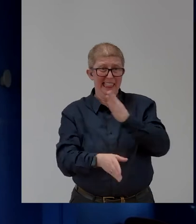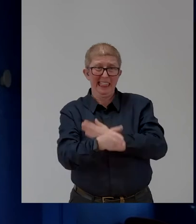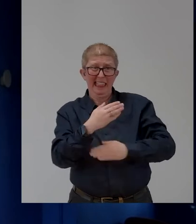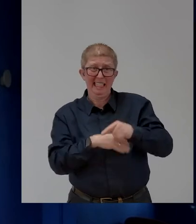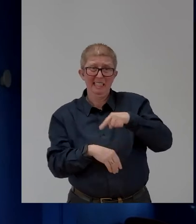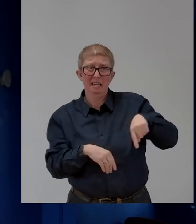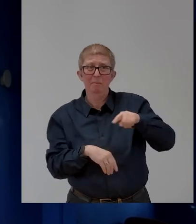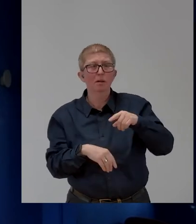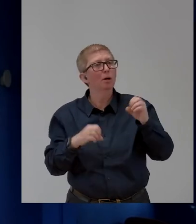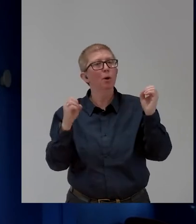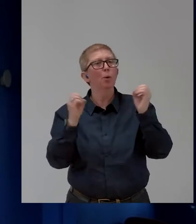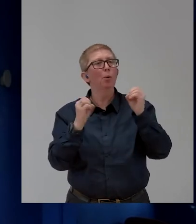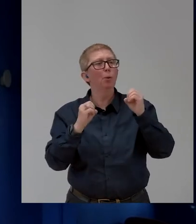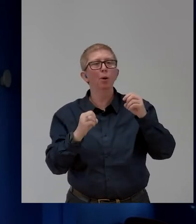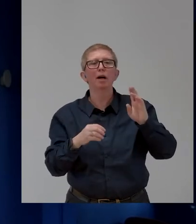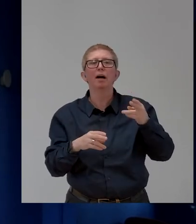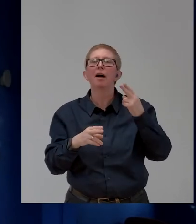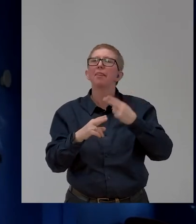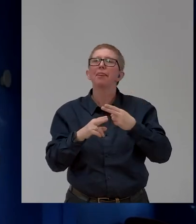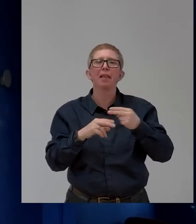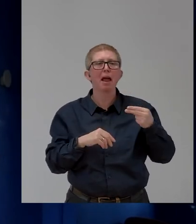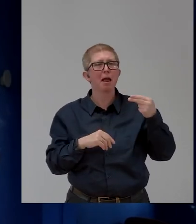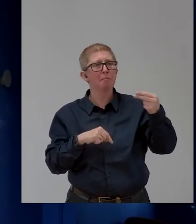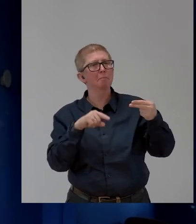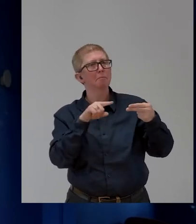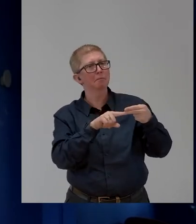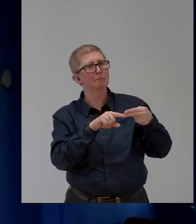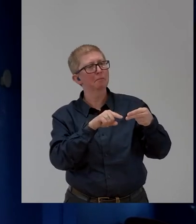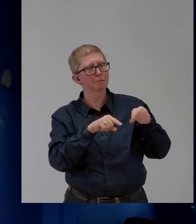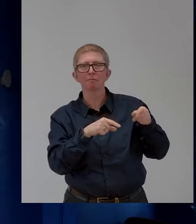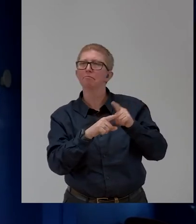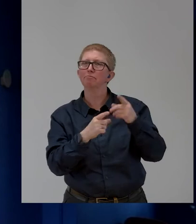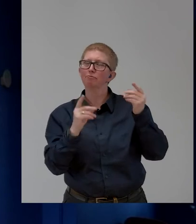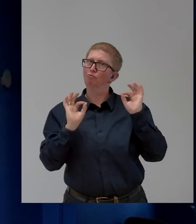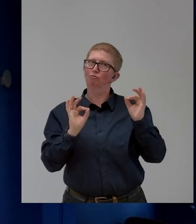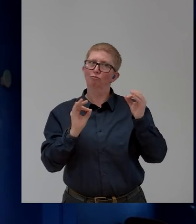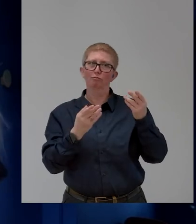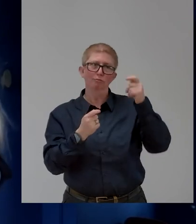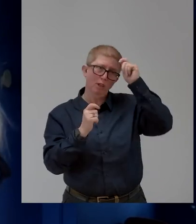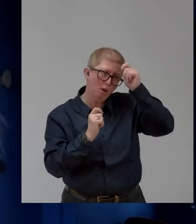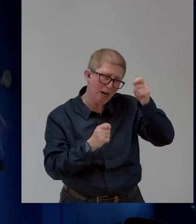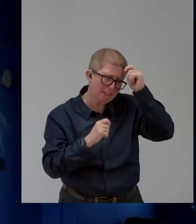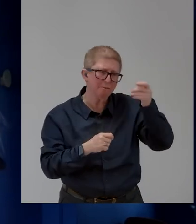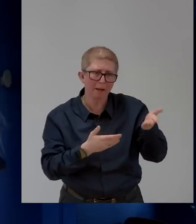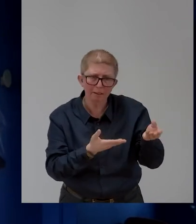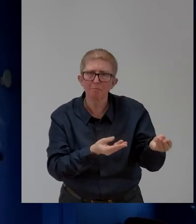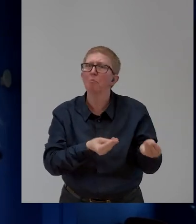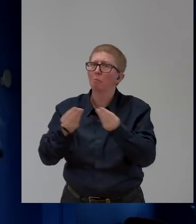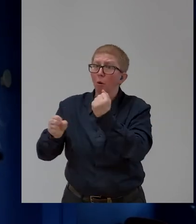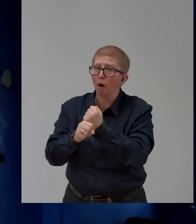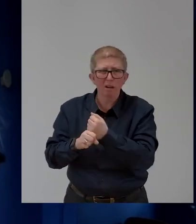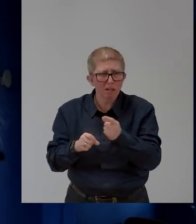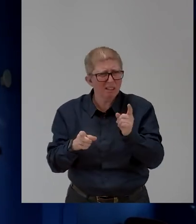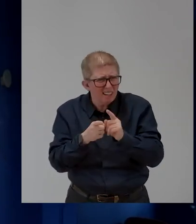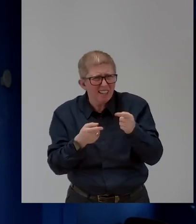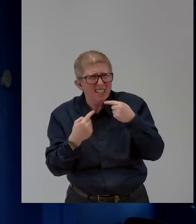until they're seen as valuable by business and job. So it's the blind girl, not Yetnabesh. Is that what you're saying? So